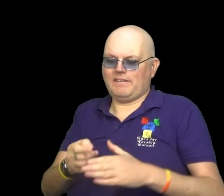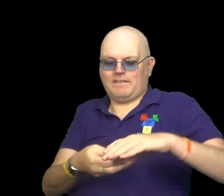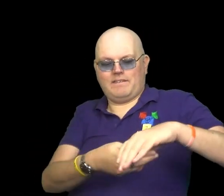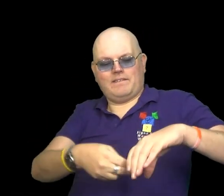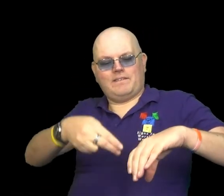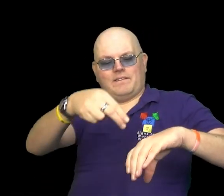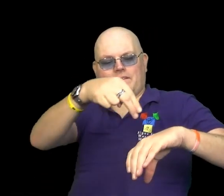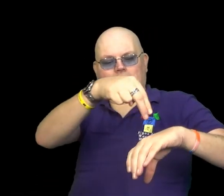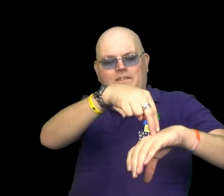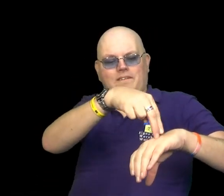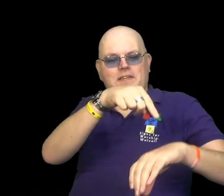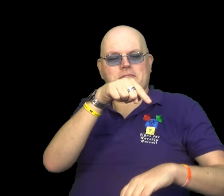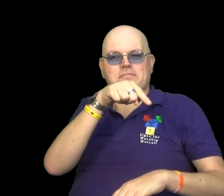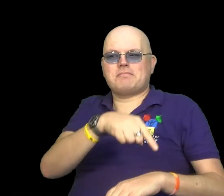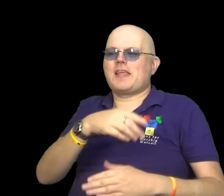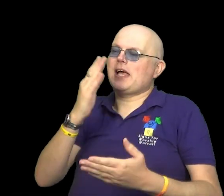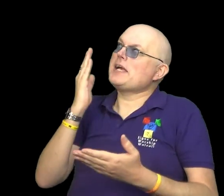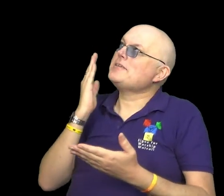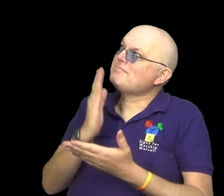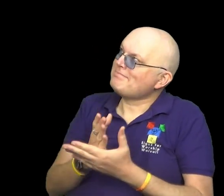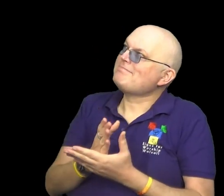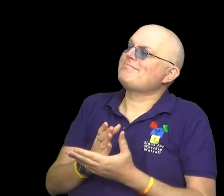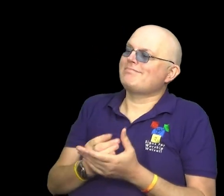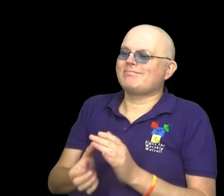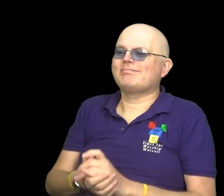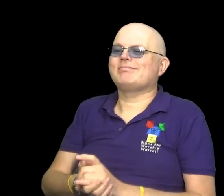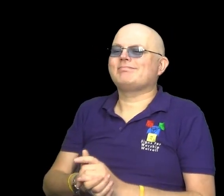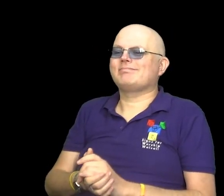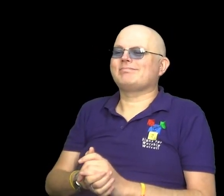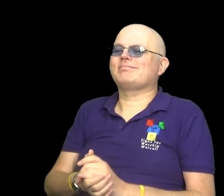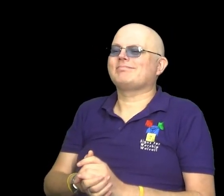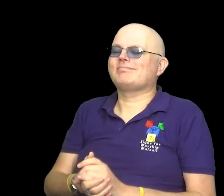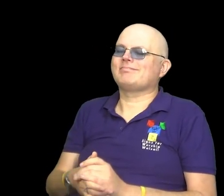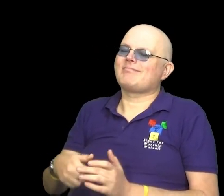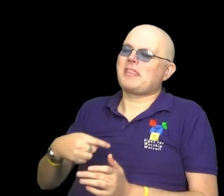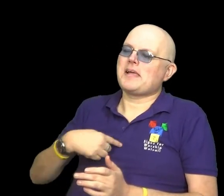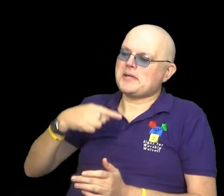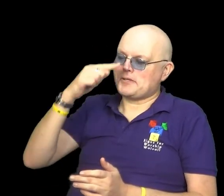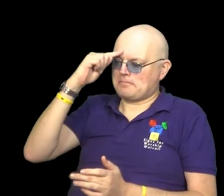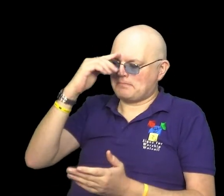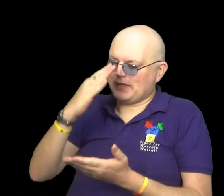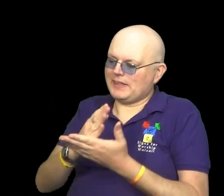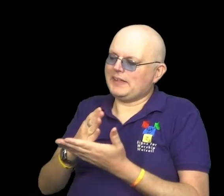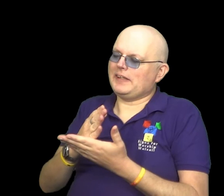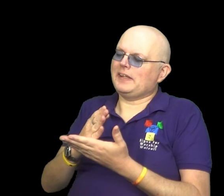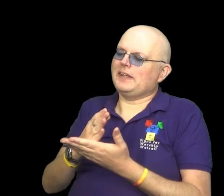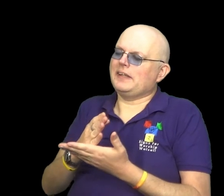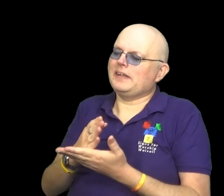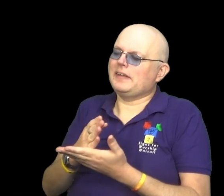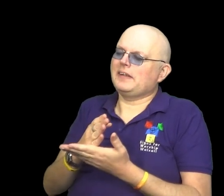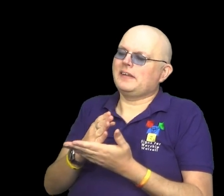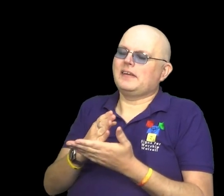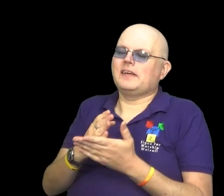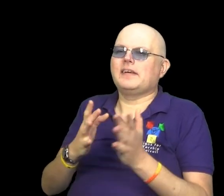believe in the Holy Spirit, in And I